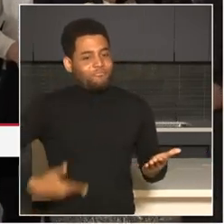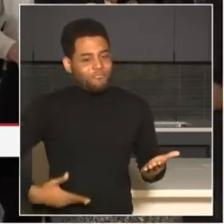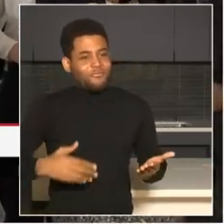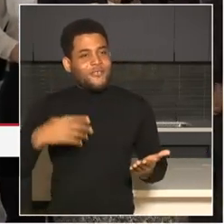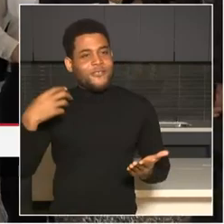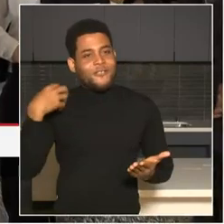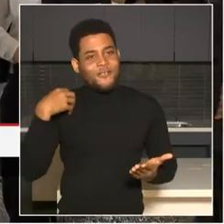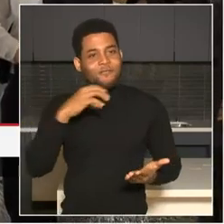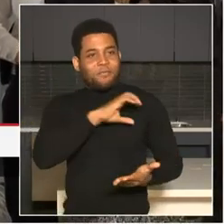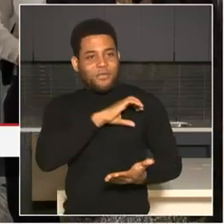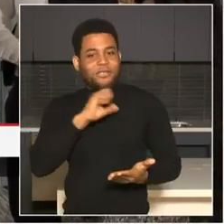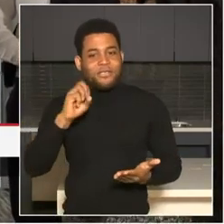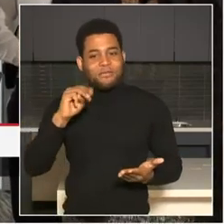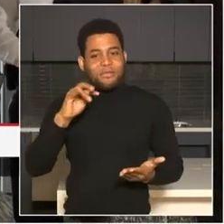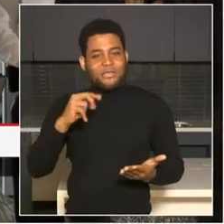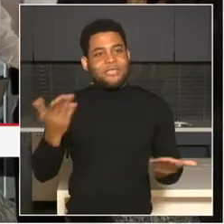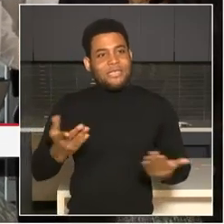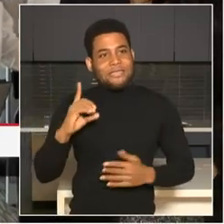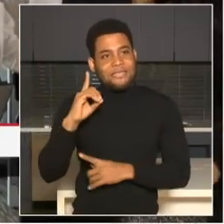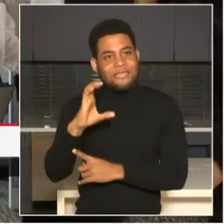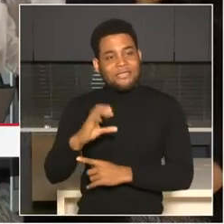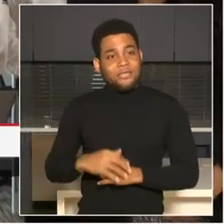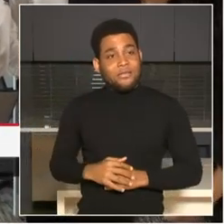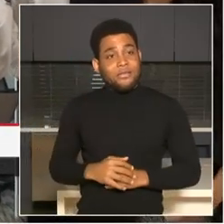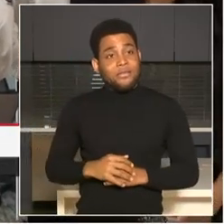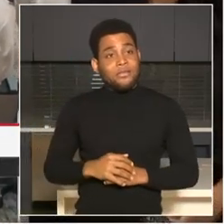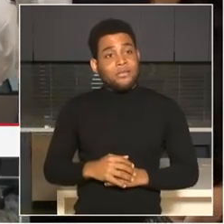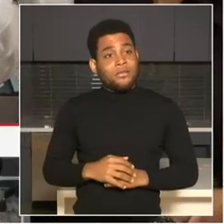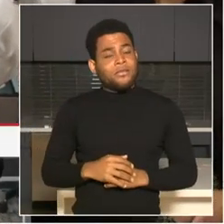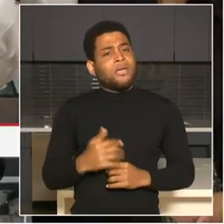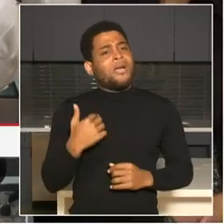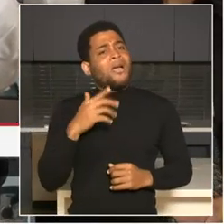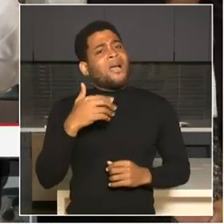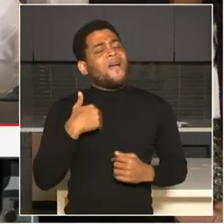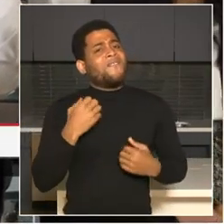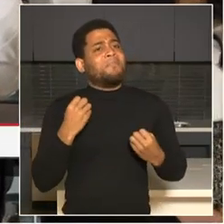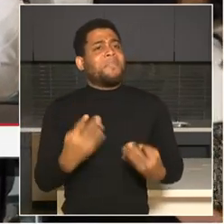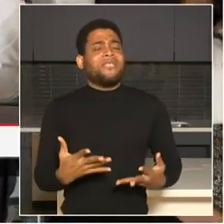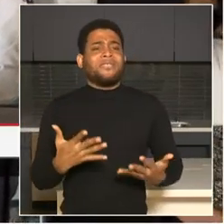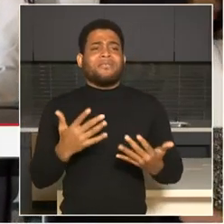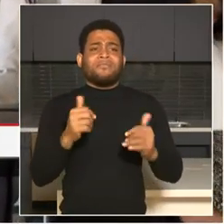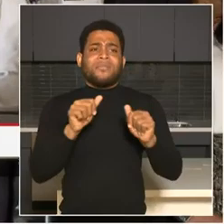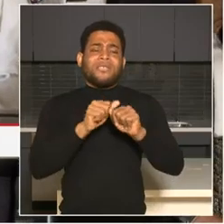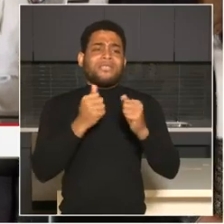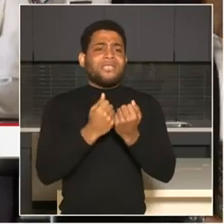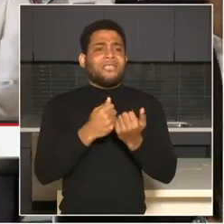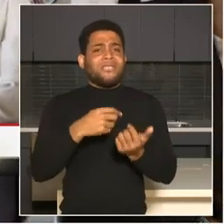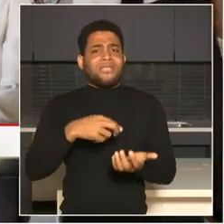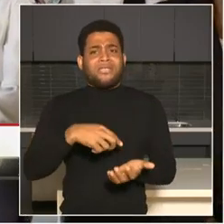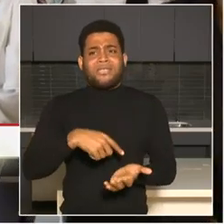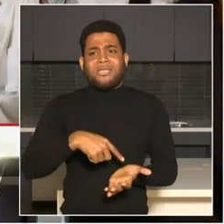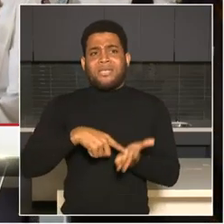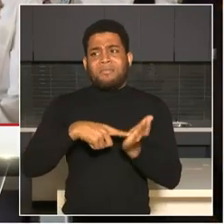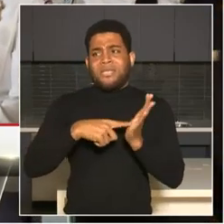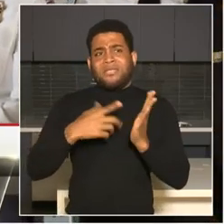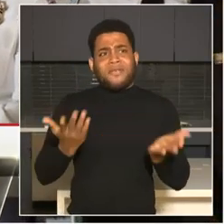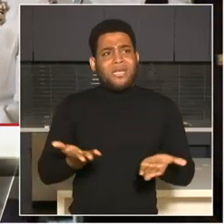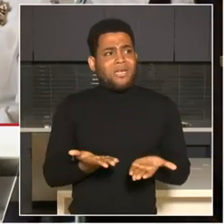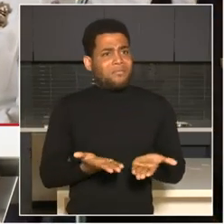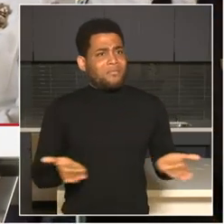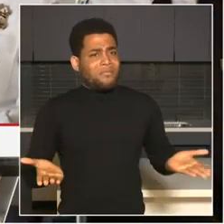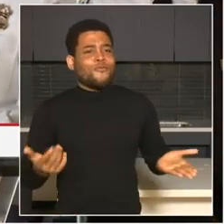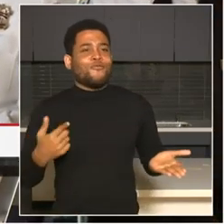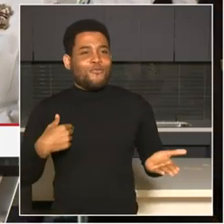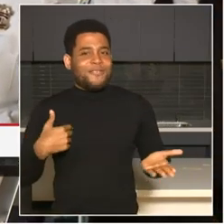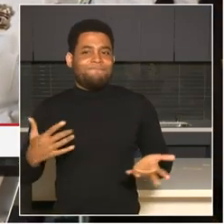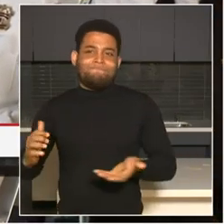am joined by numerous partners representing agencies from across the region and our federal partners we work with every day here in the district. I